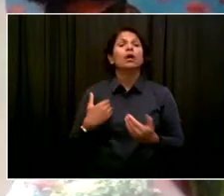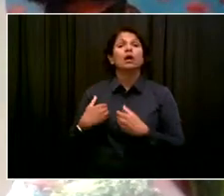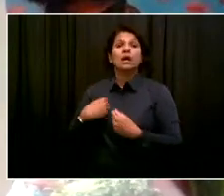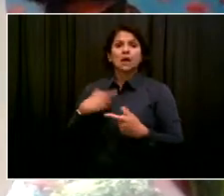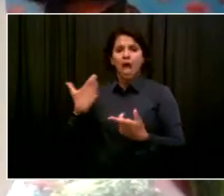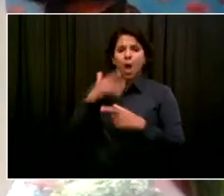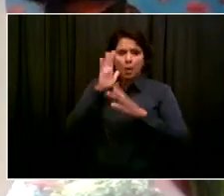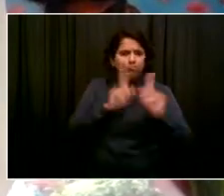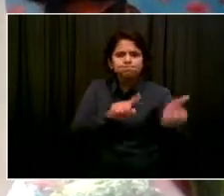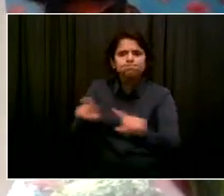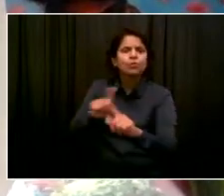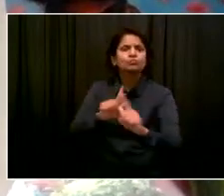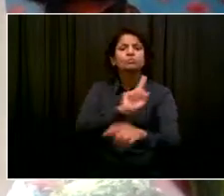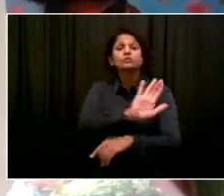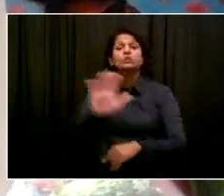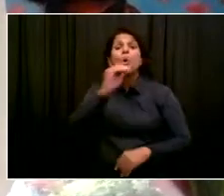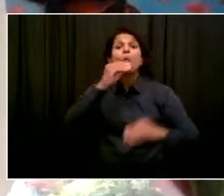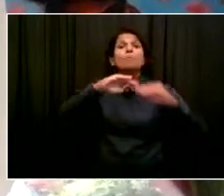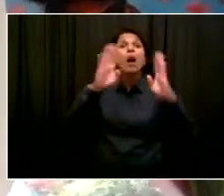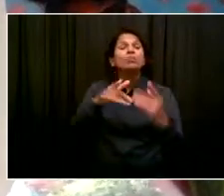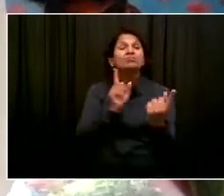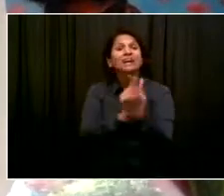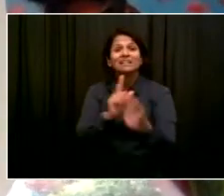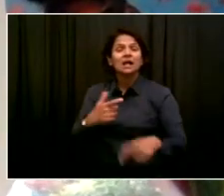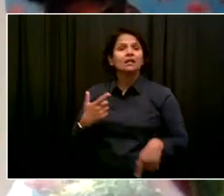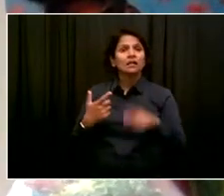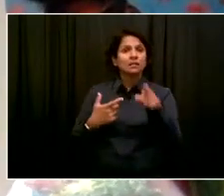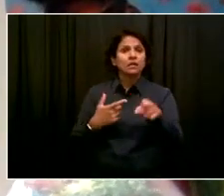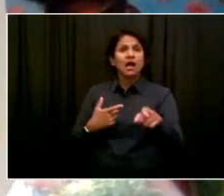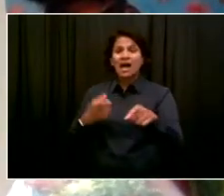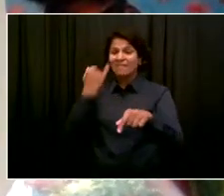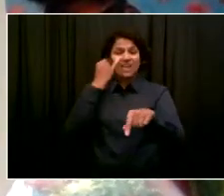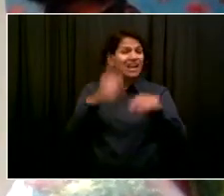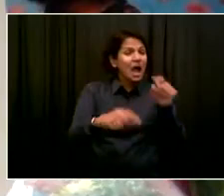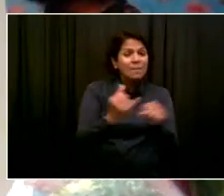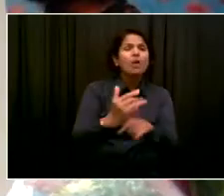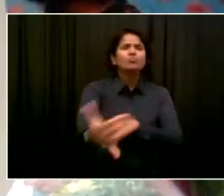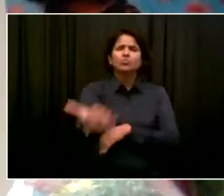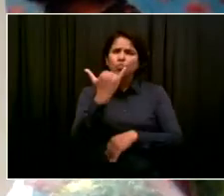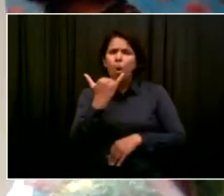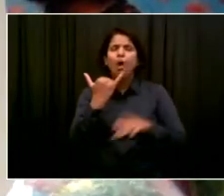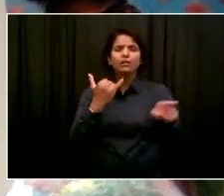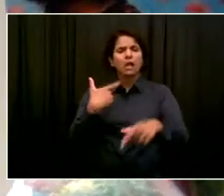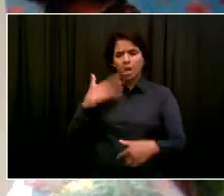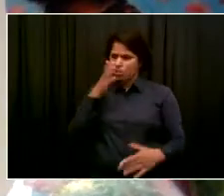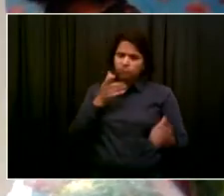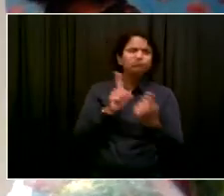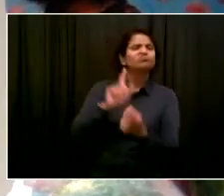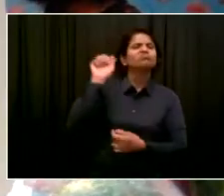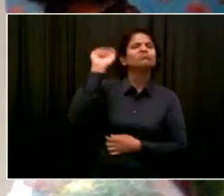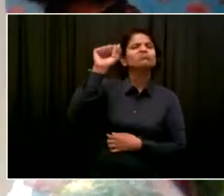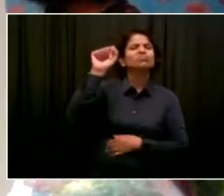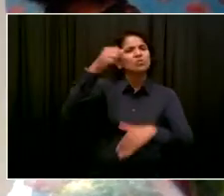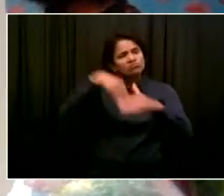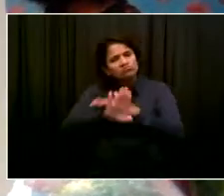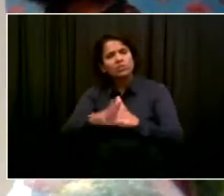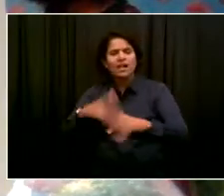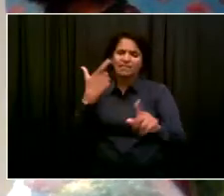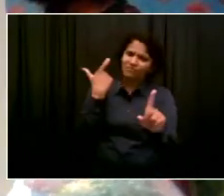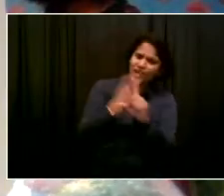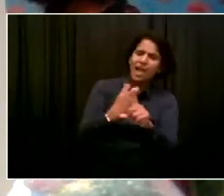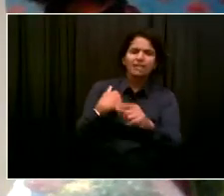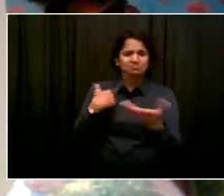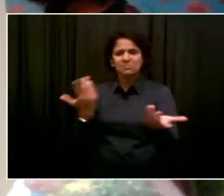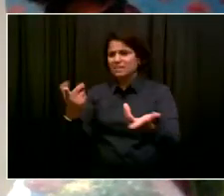outing. We will provide vaccines in the safety of your home. Secondly, our fantastic PTAs are